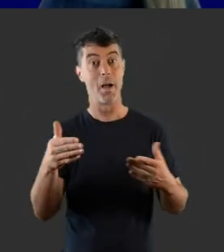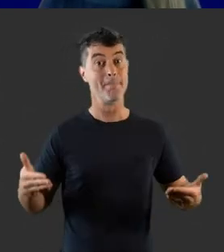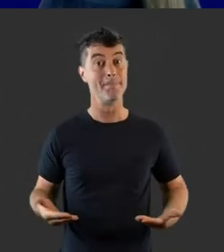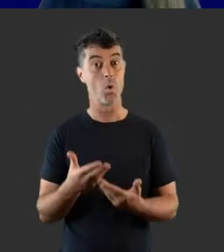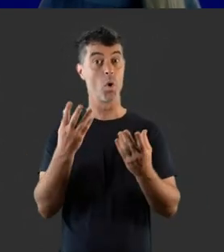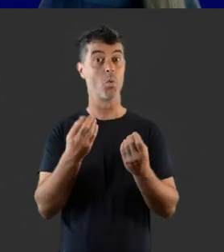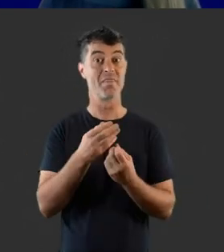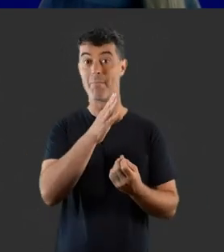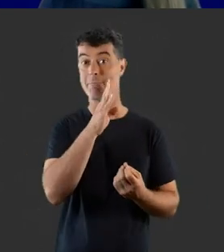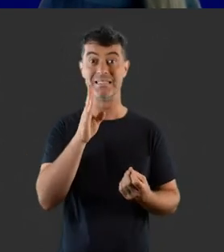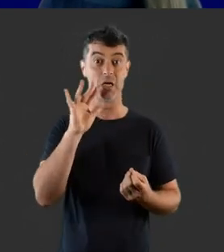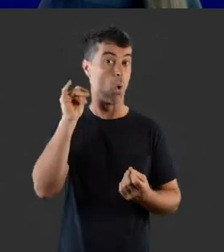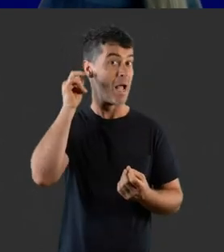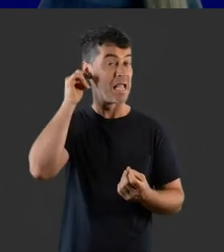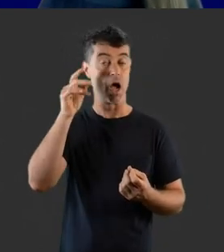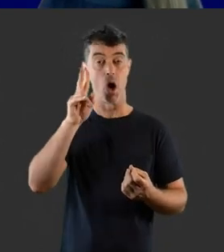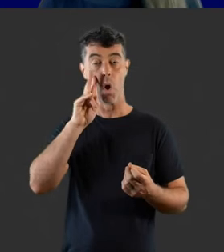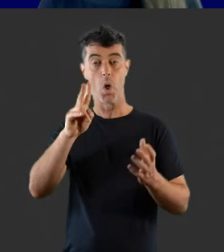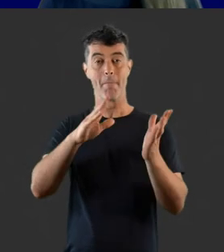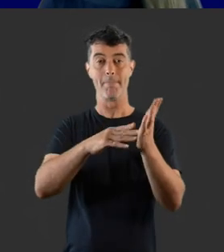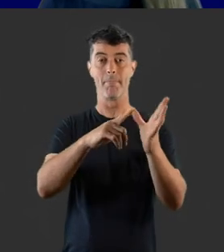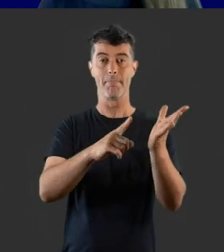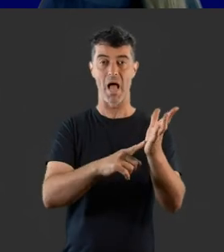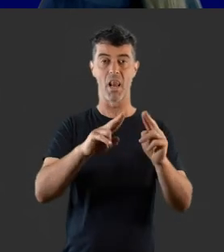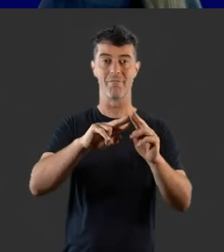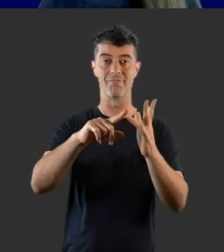include being born with a missing or malformed ear.